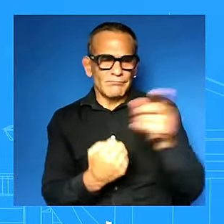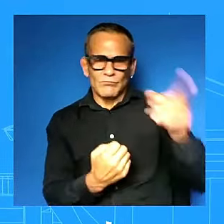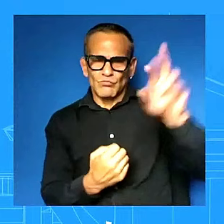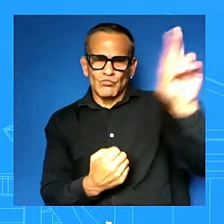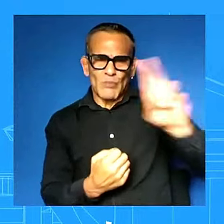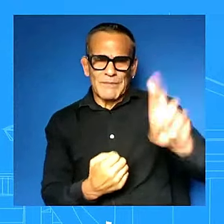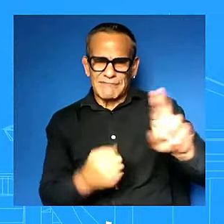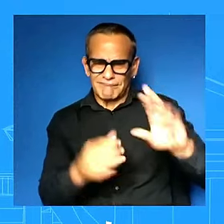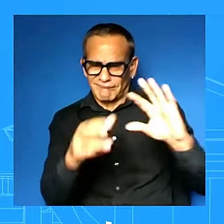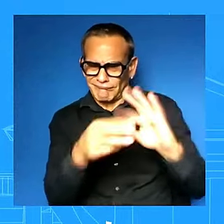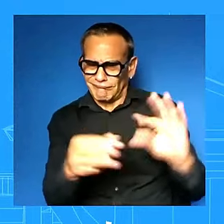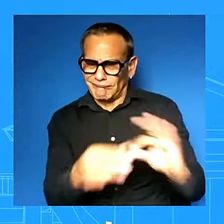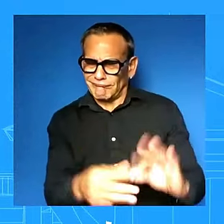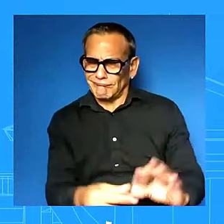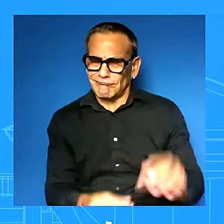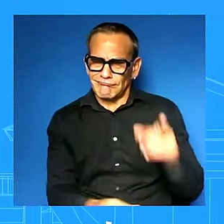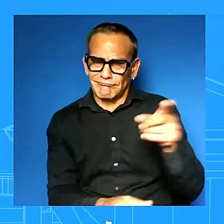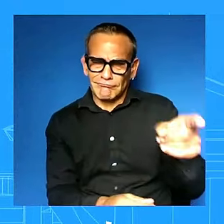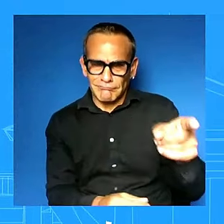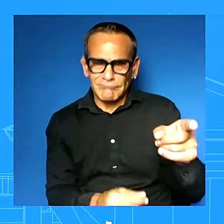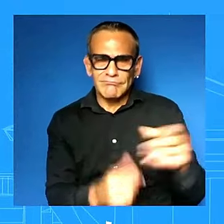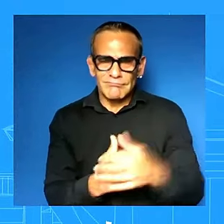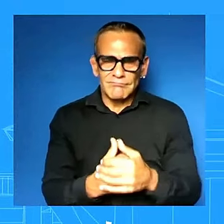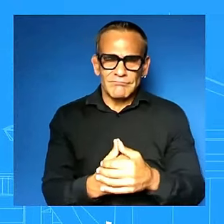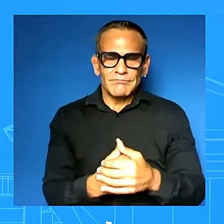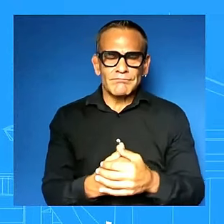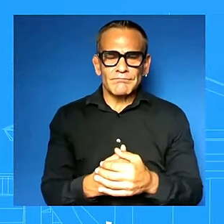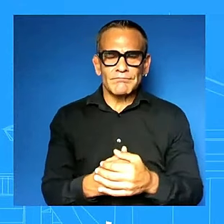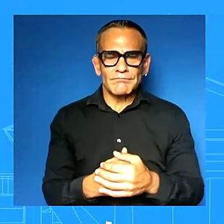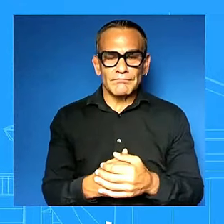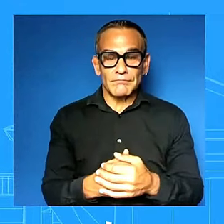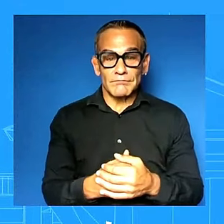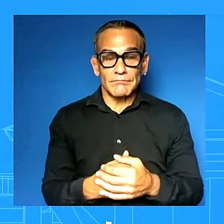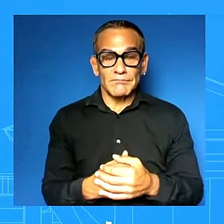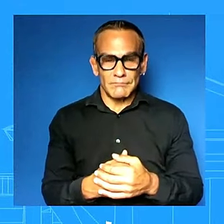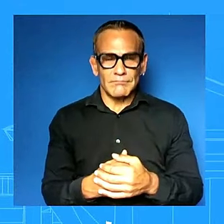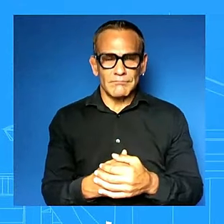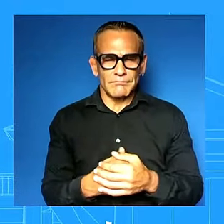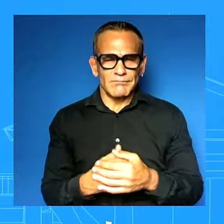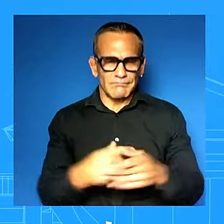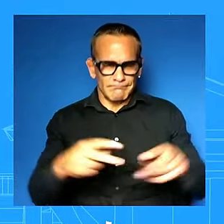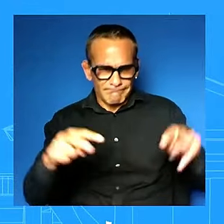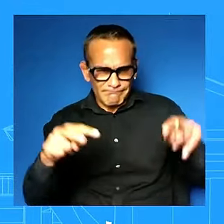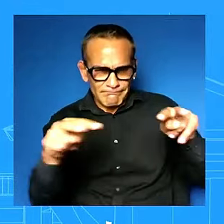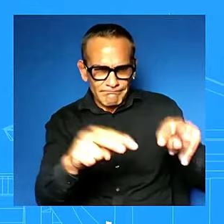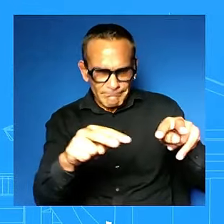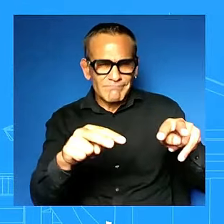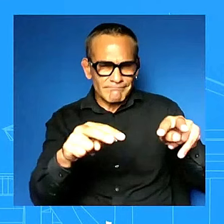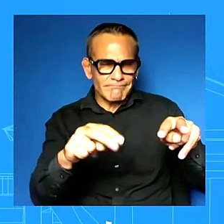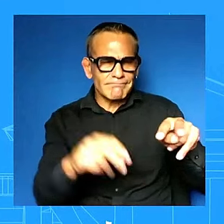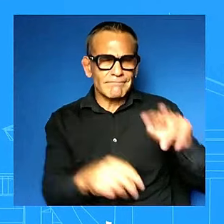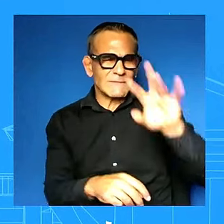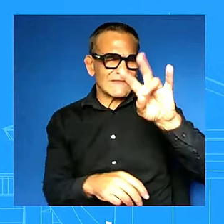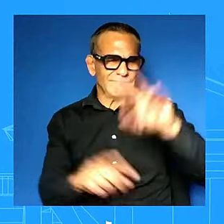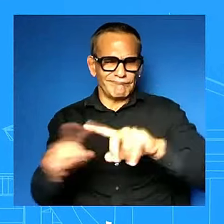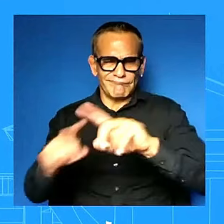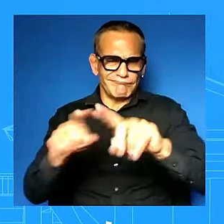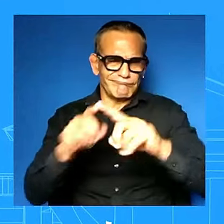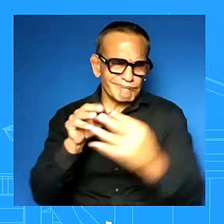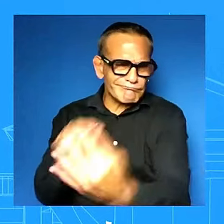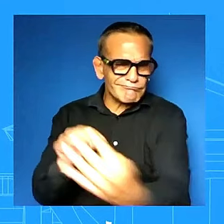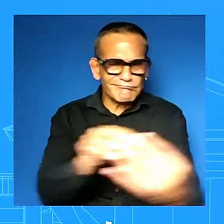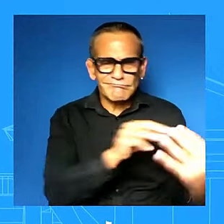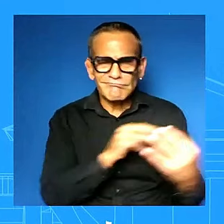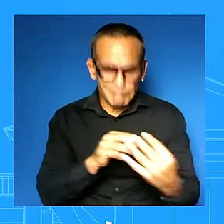economic committee uh they looked at seven battleground states and according to their analysis the average